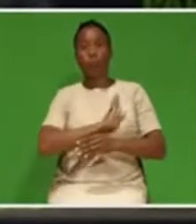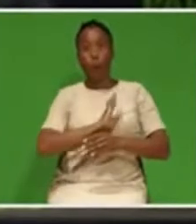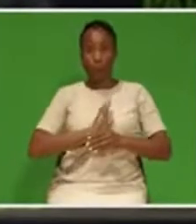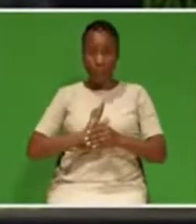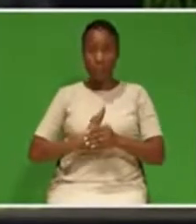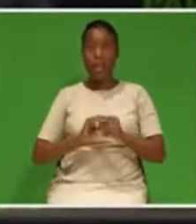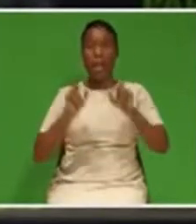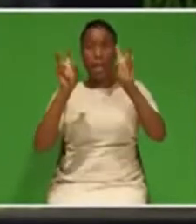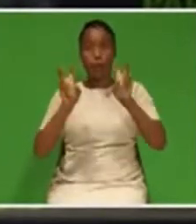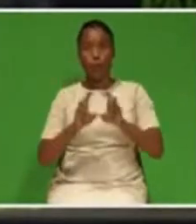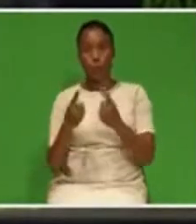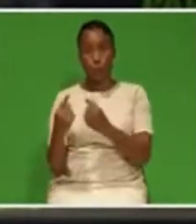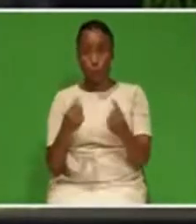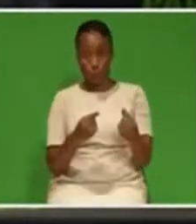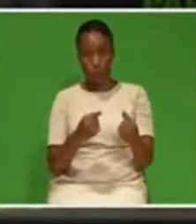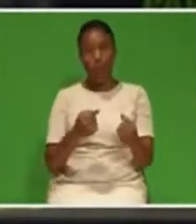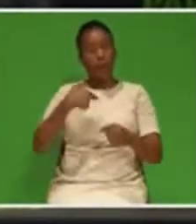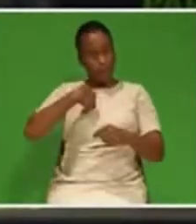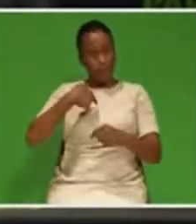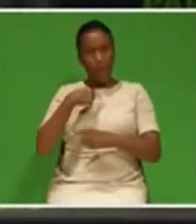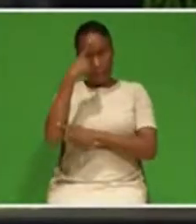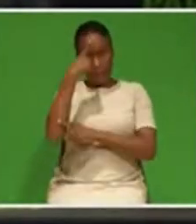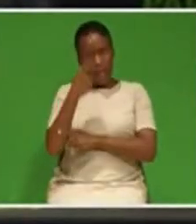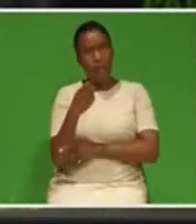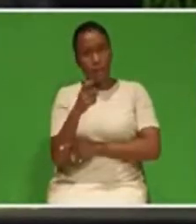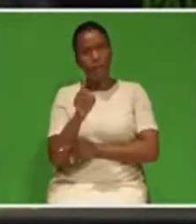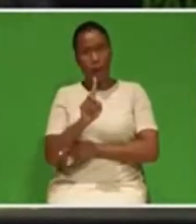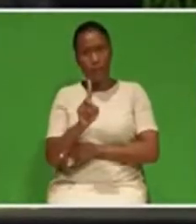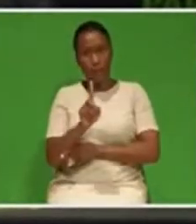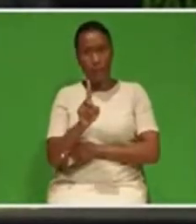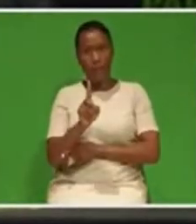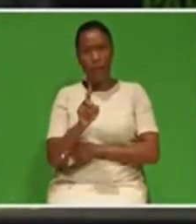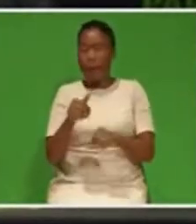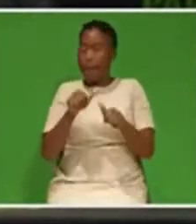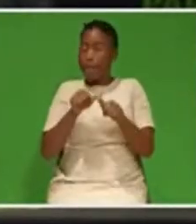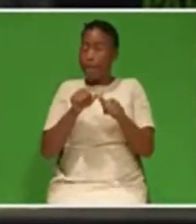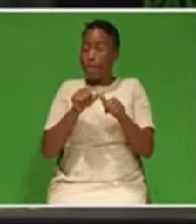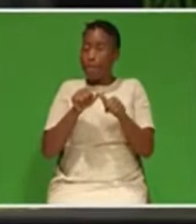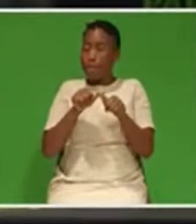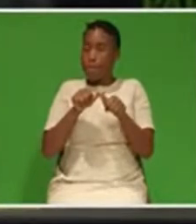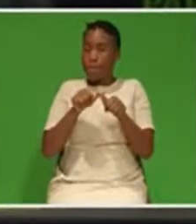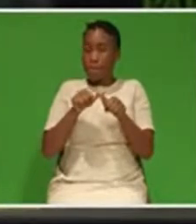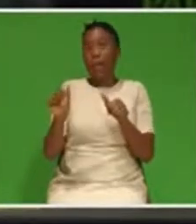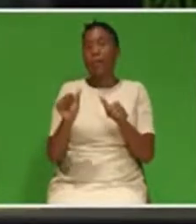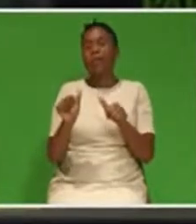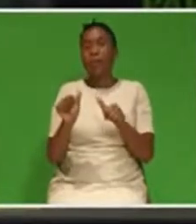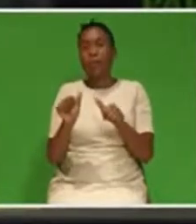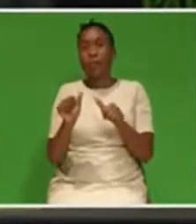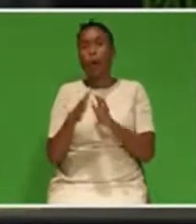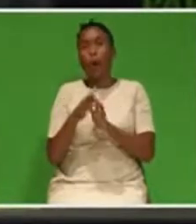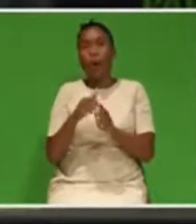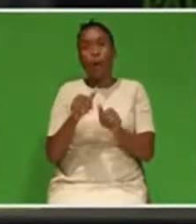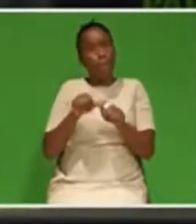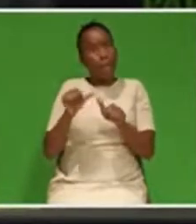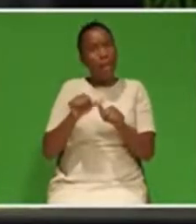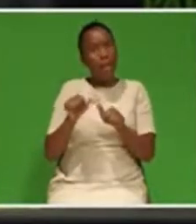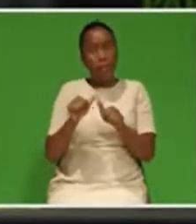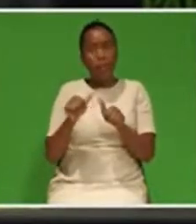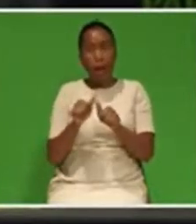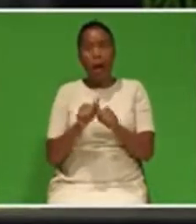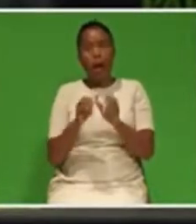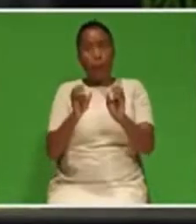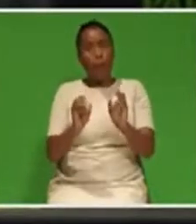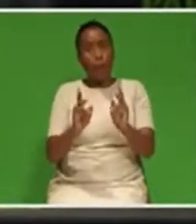I do believe that we stand a much better chance to address this overriding